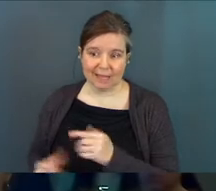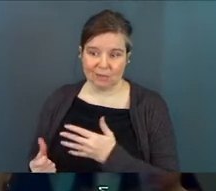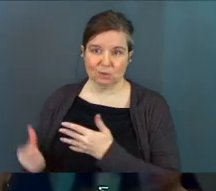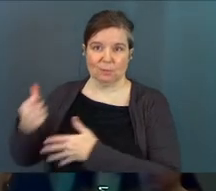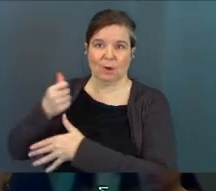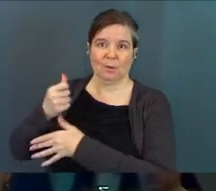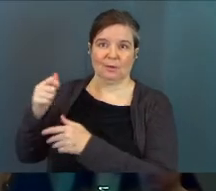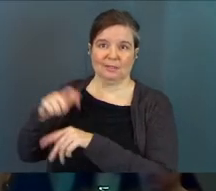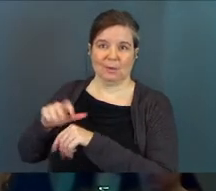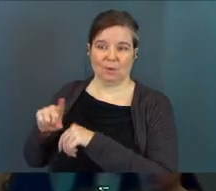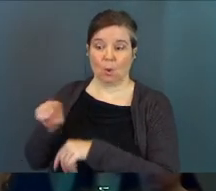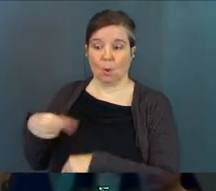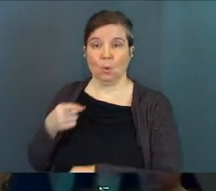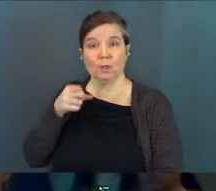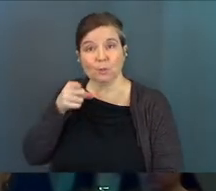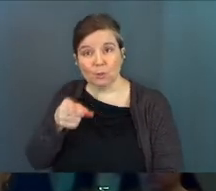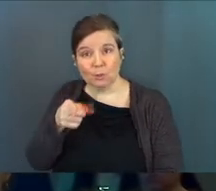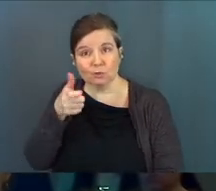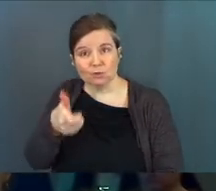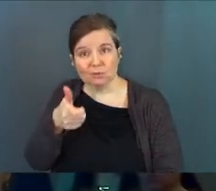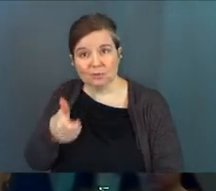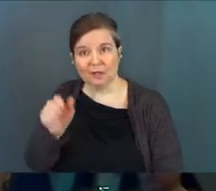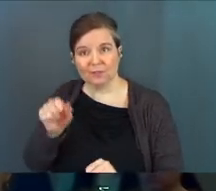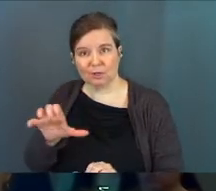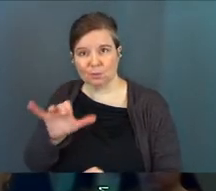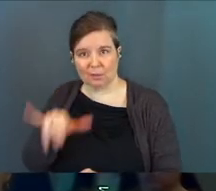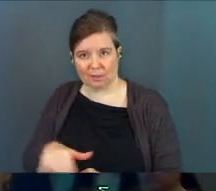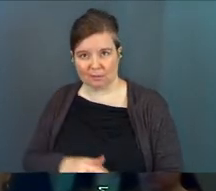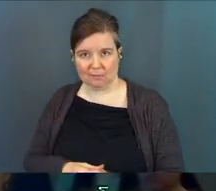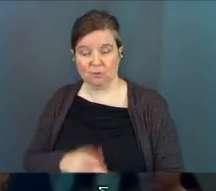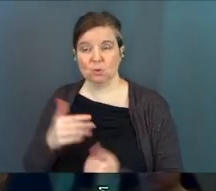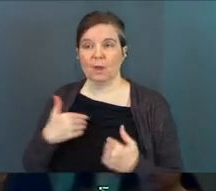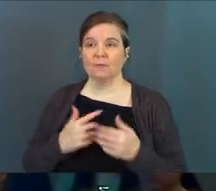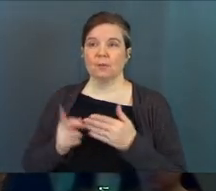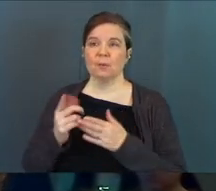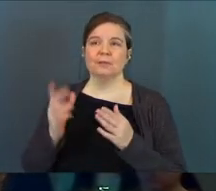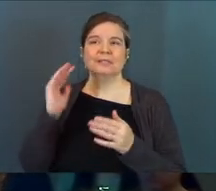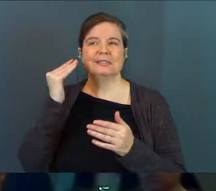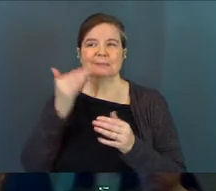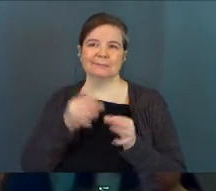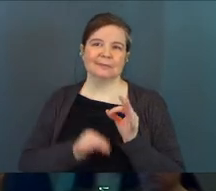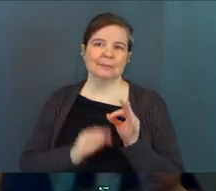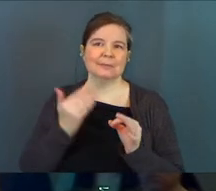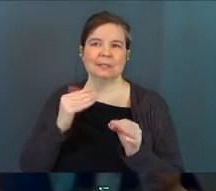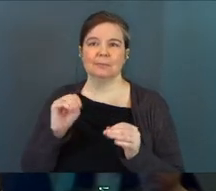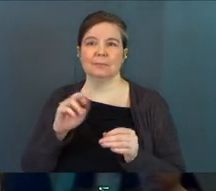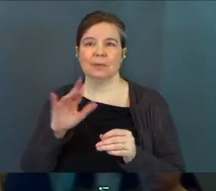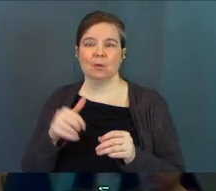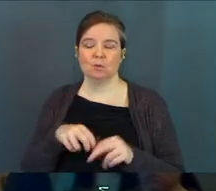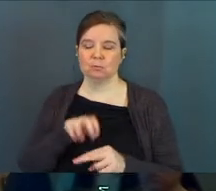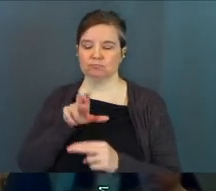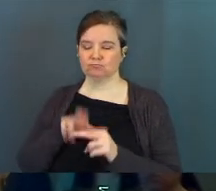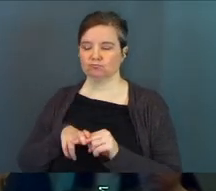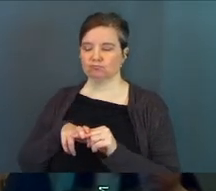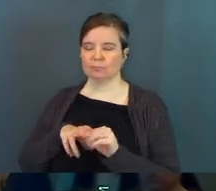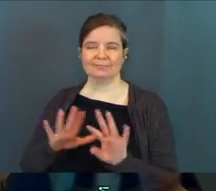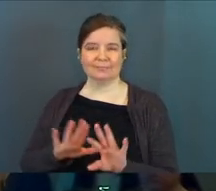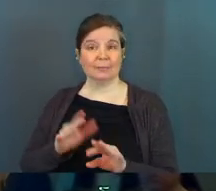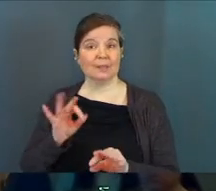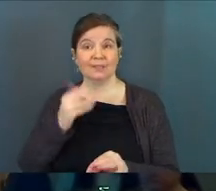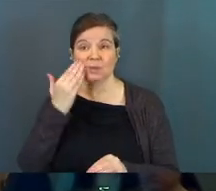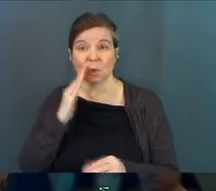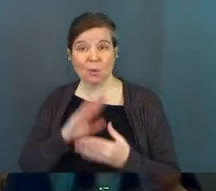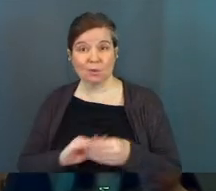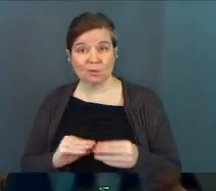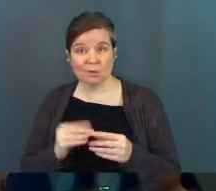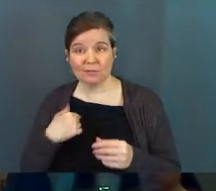prioritize time with him. Only you can do that. So you have this moment. And again, it seems simple. It seems like Mary just went and sat somewhere. But if